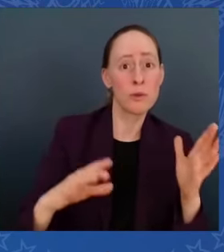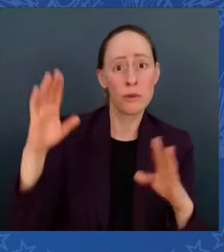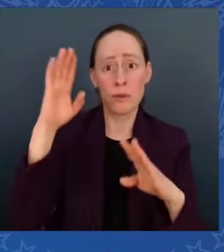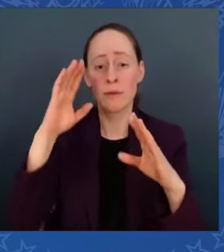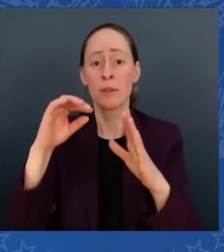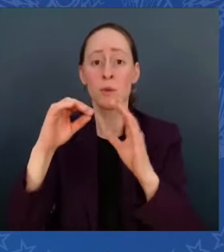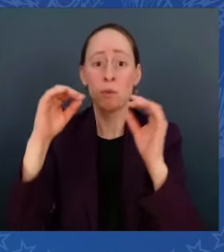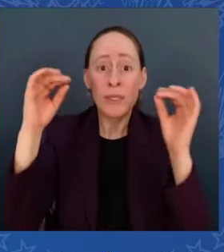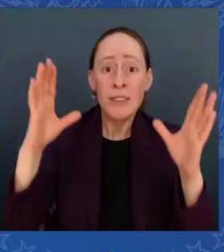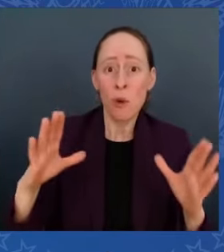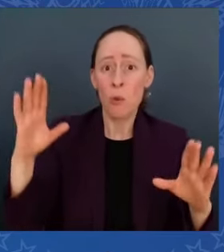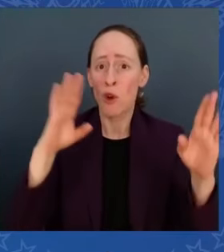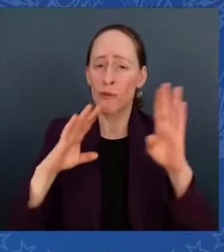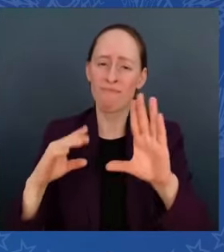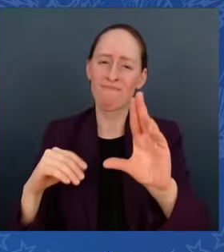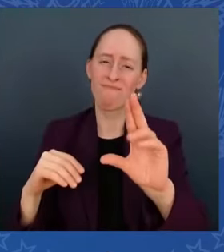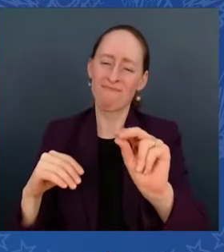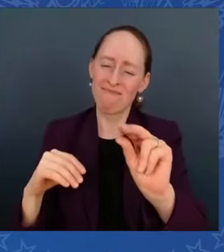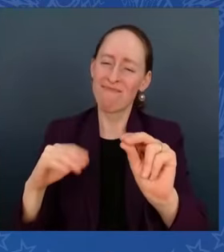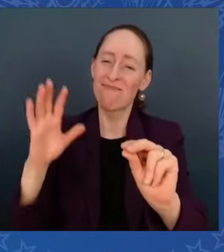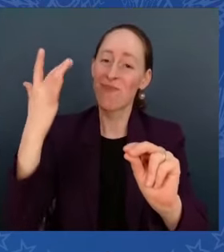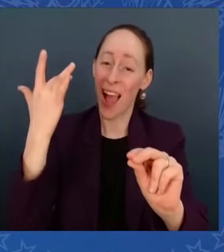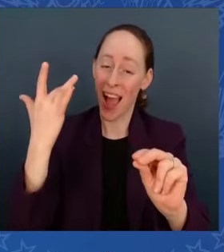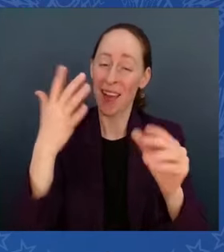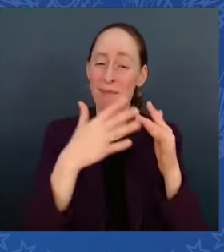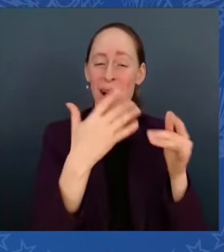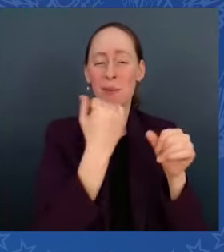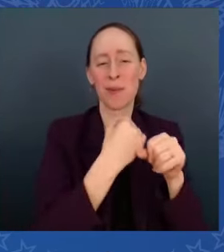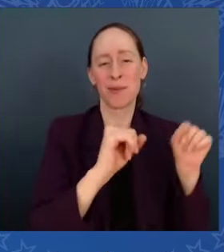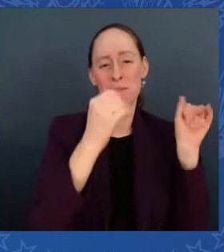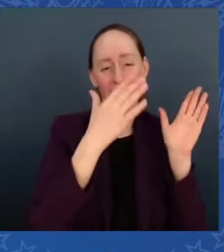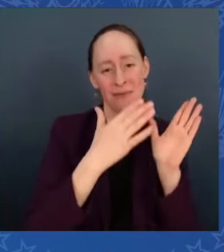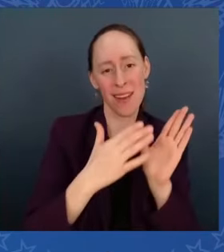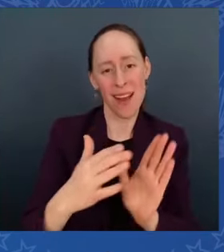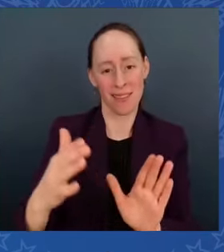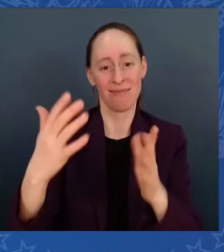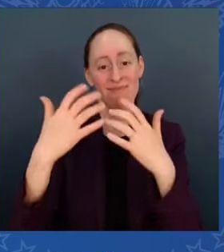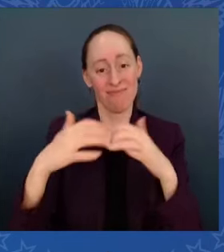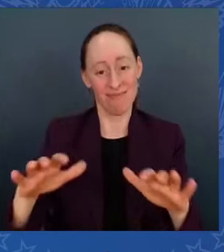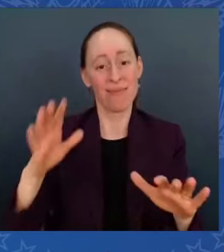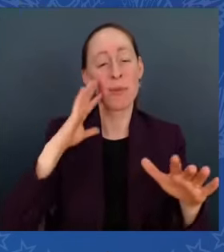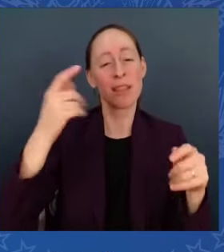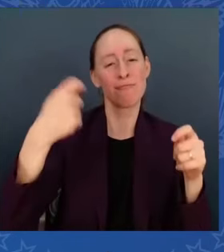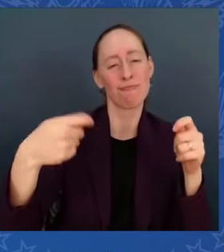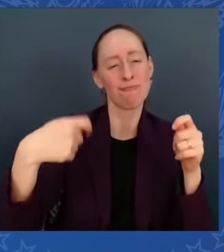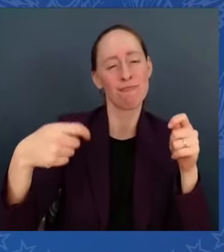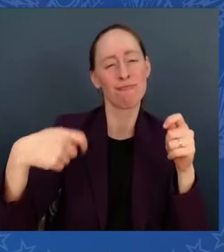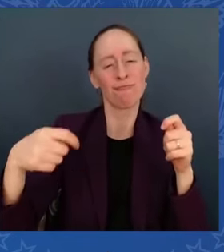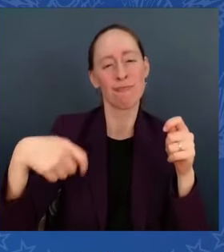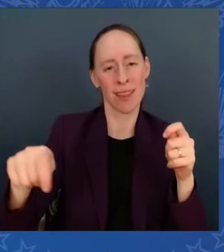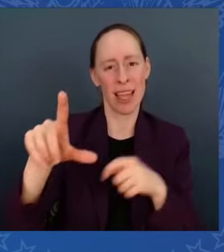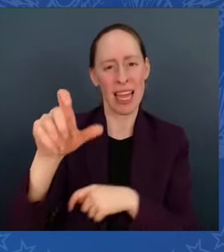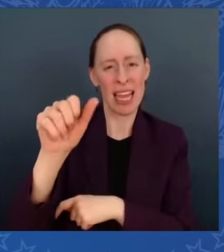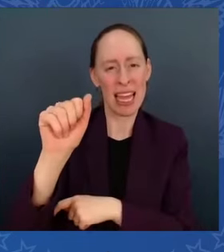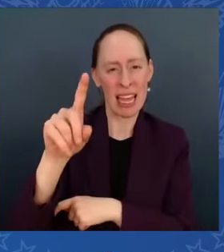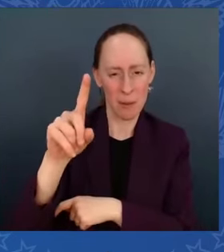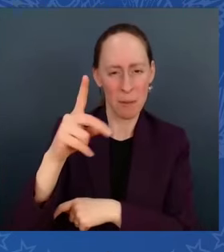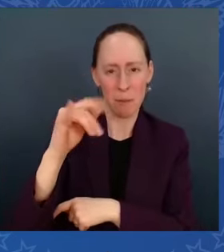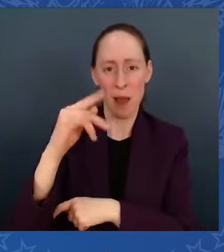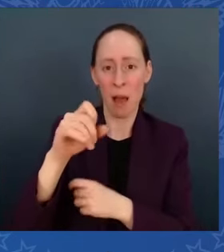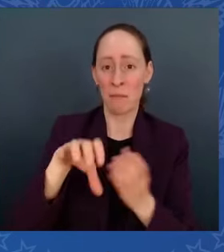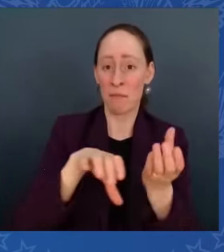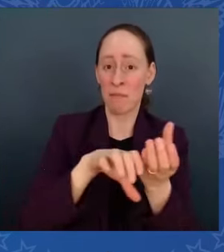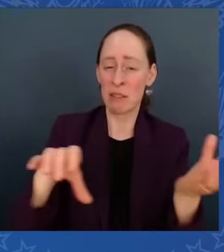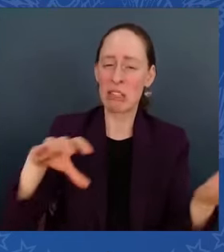helped to replace our water fountain and so much more. They've made replacing lead pipes here in North Carolina and across the